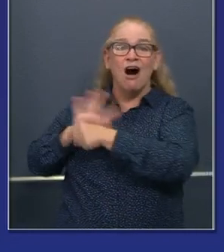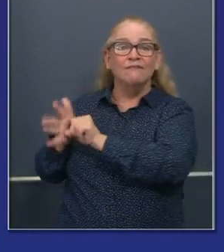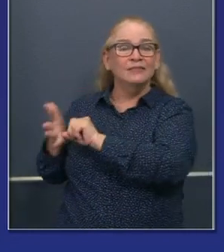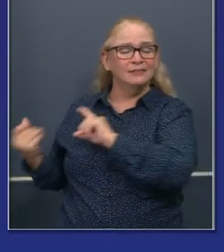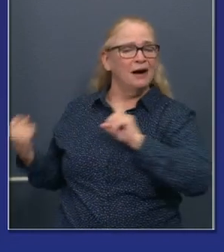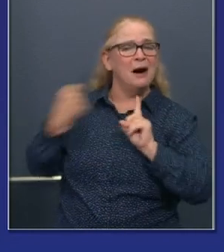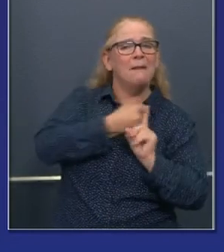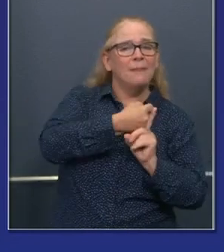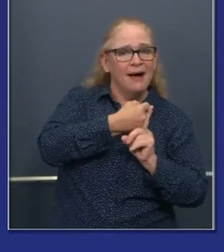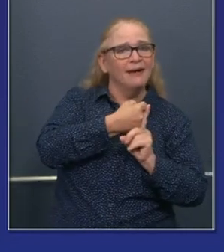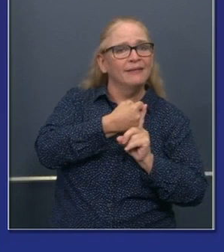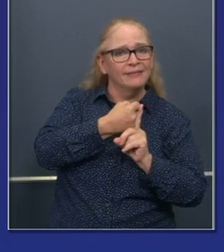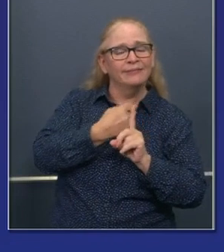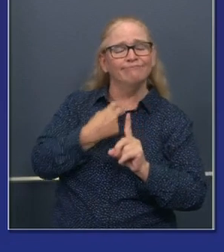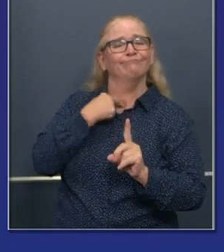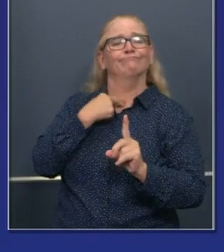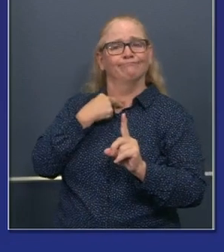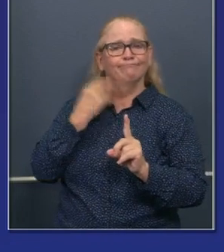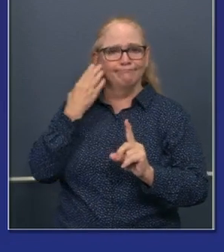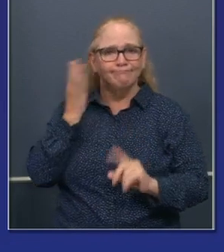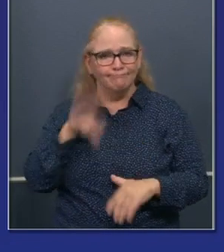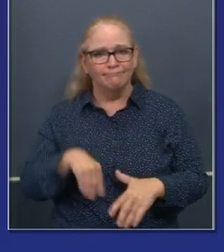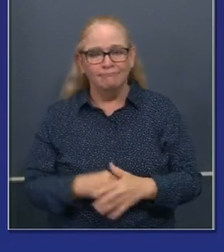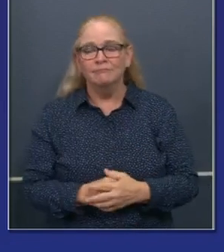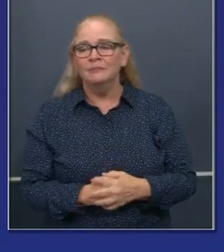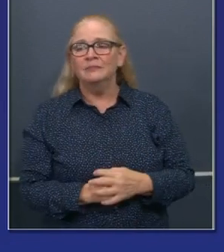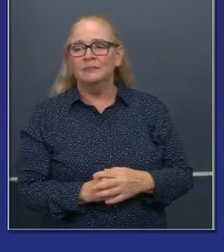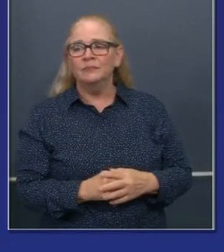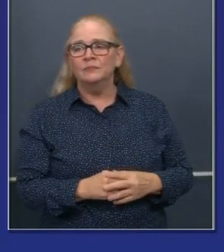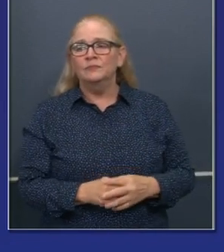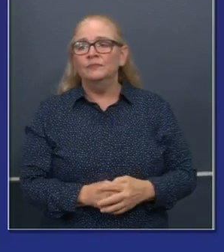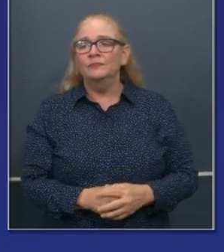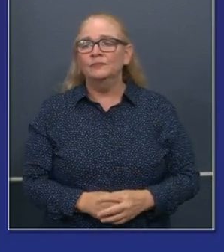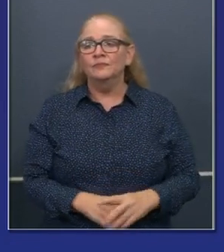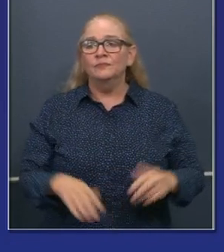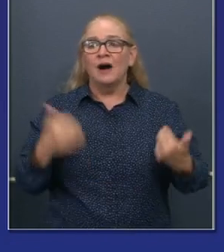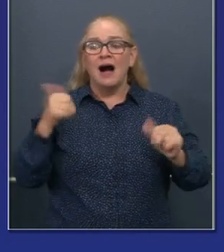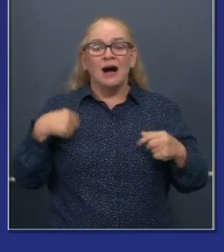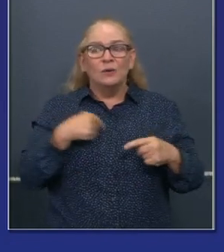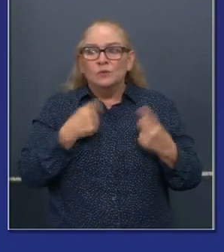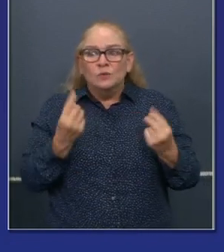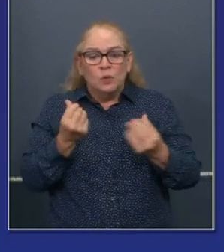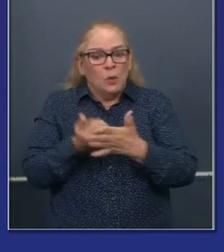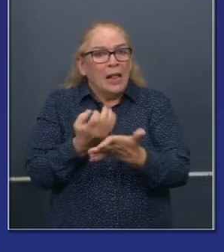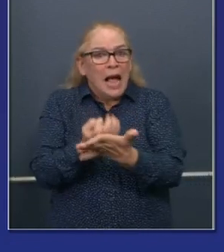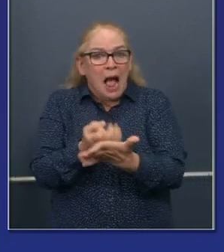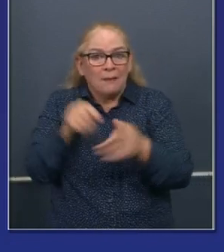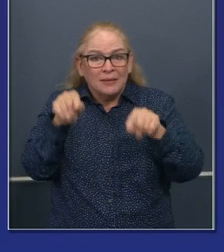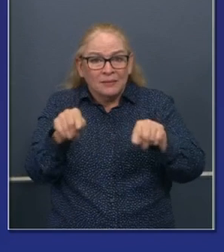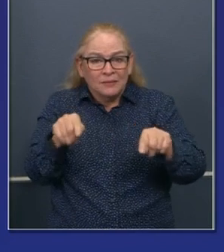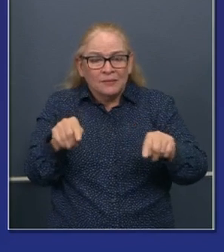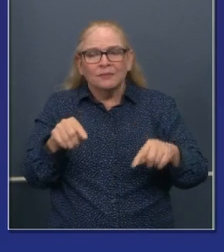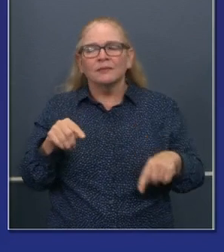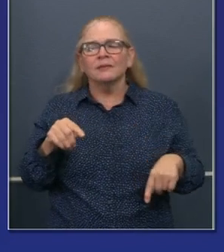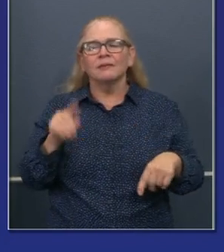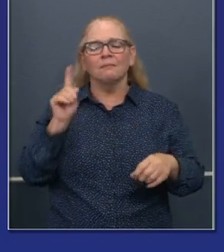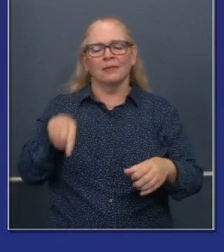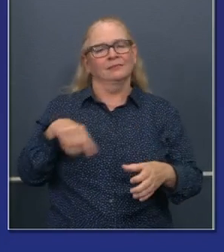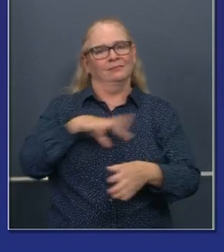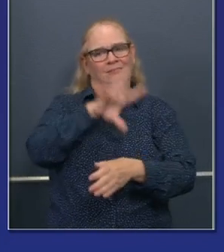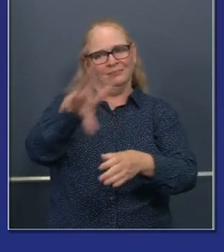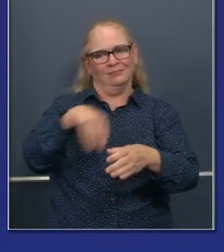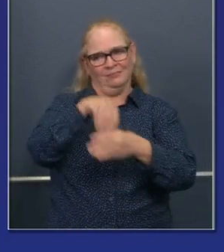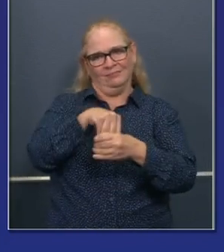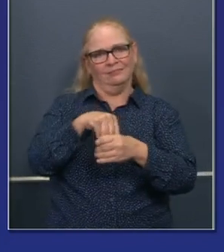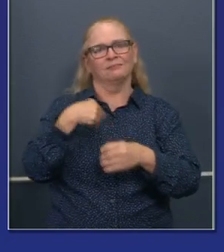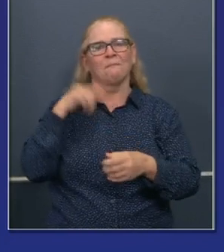we recognize that anything we do in terms of an economic paradigm should be inclusive. We should be focused